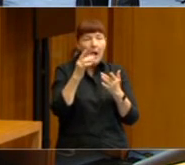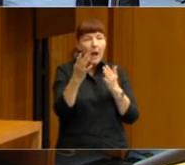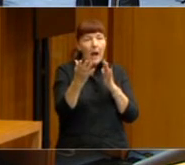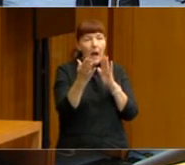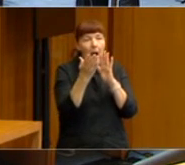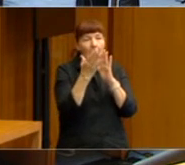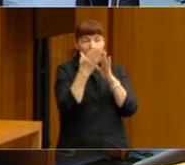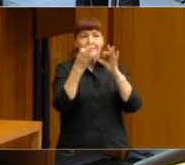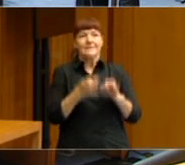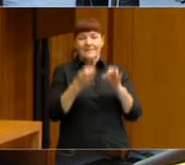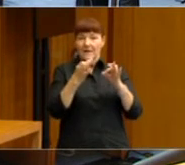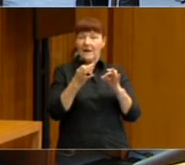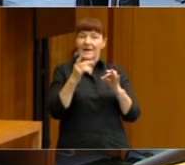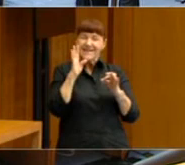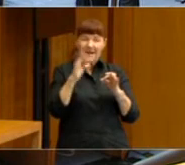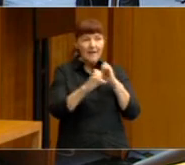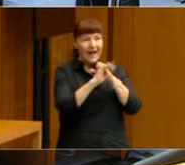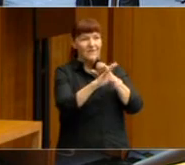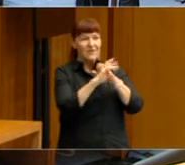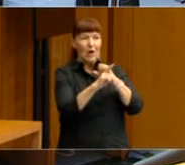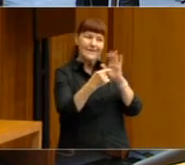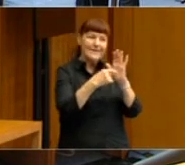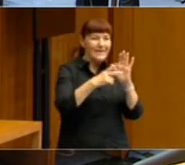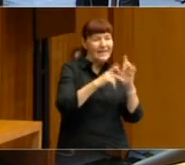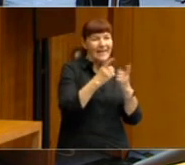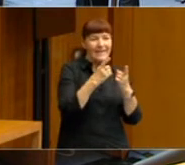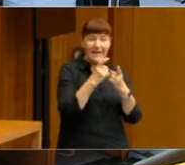make advertising more effective than it might otherwise be.